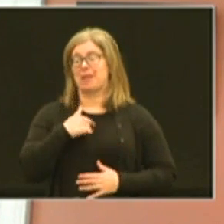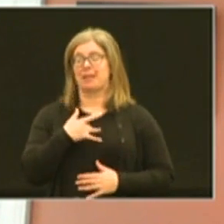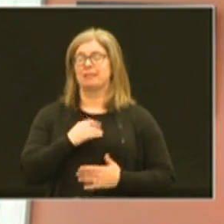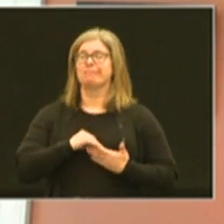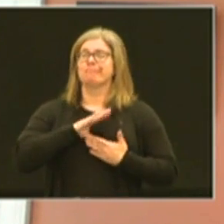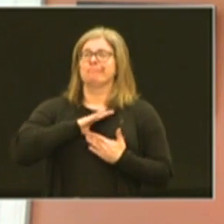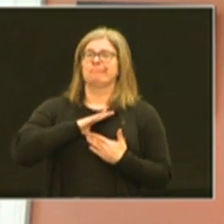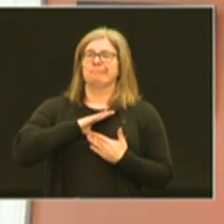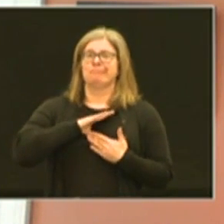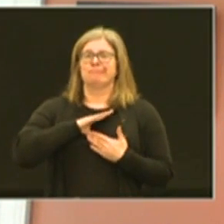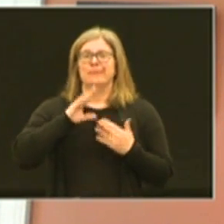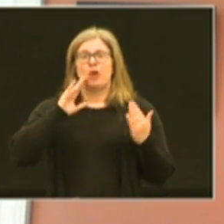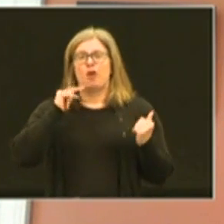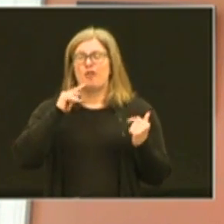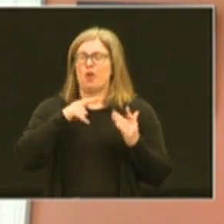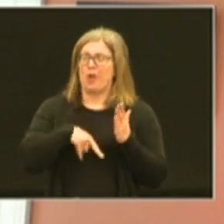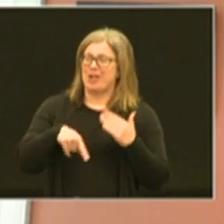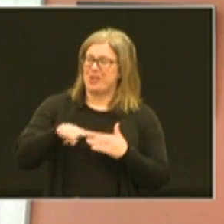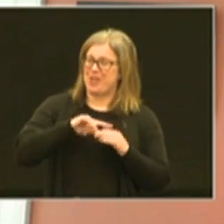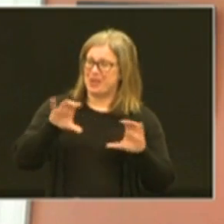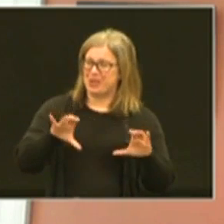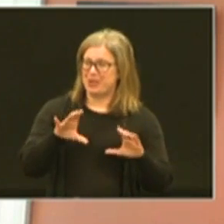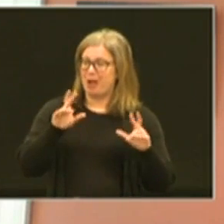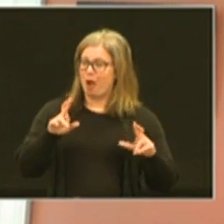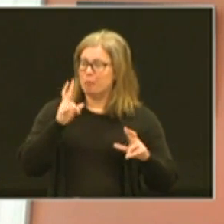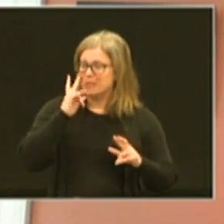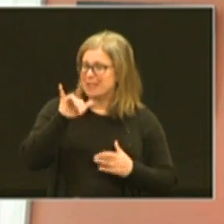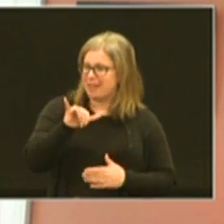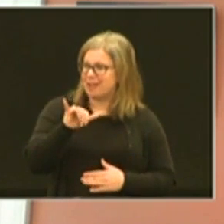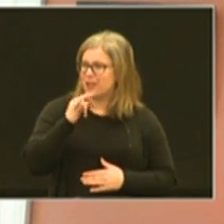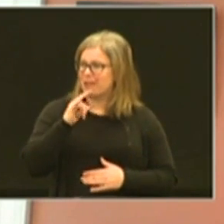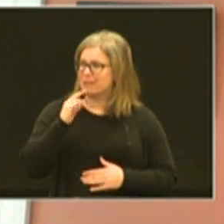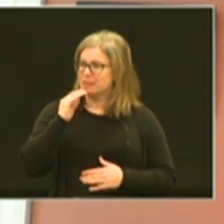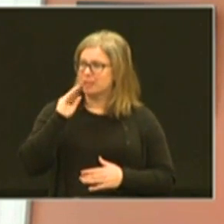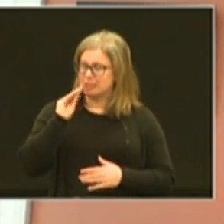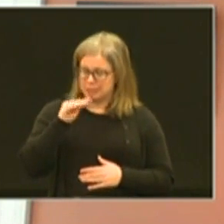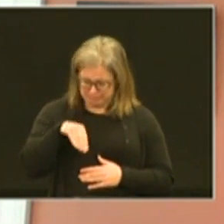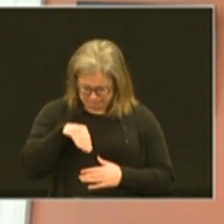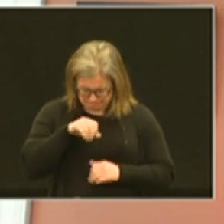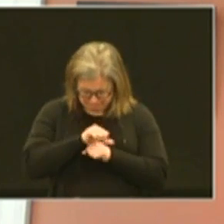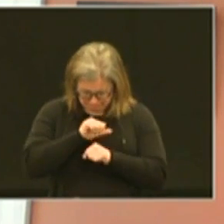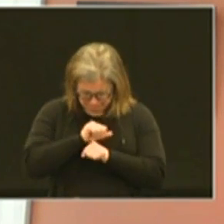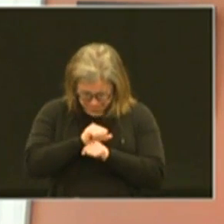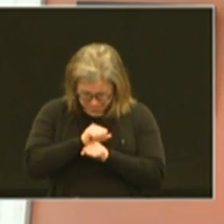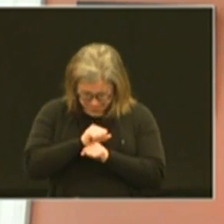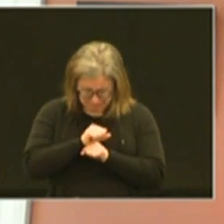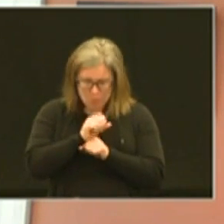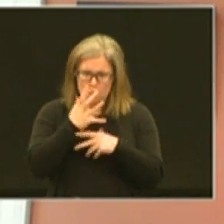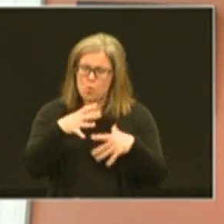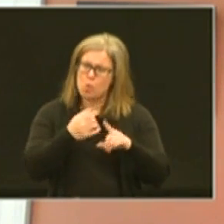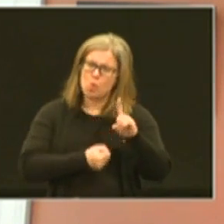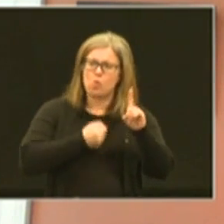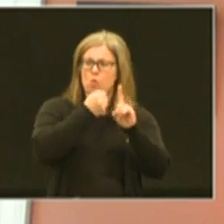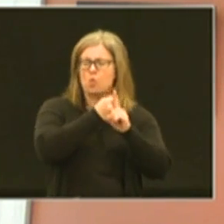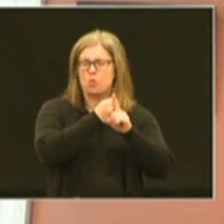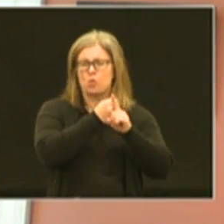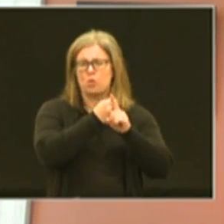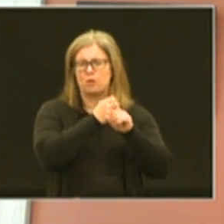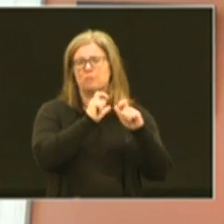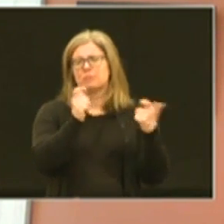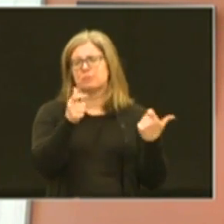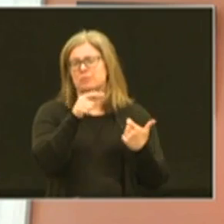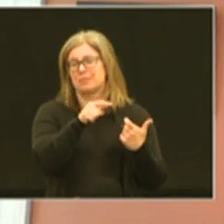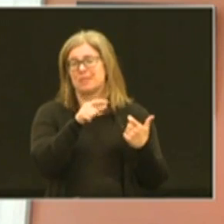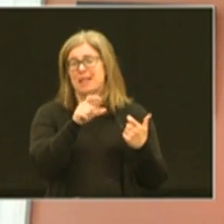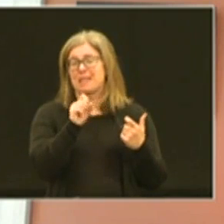fills me up with all kind of hope for what you guys are doing and i hope you see that you got your heads down every day but you're making an extraordinary difference in this